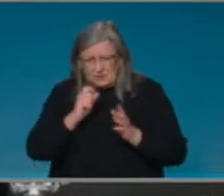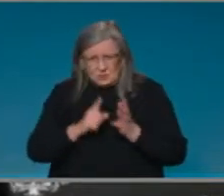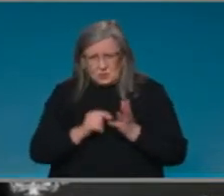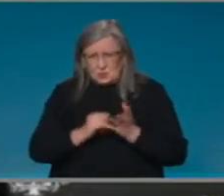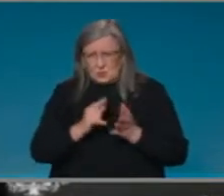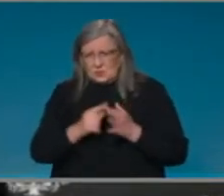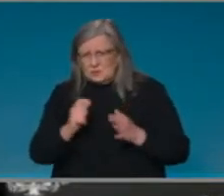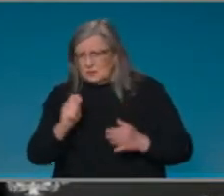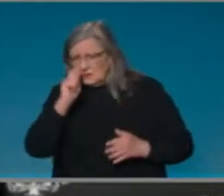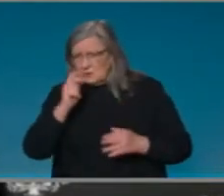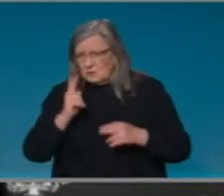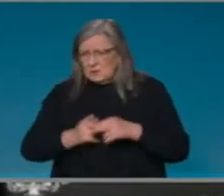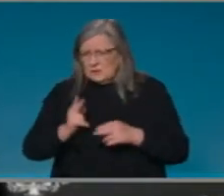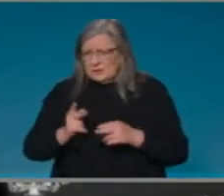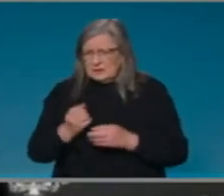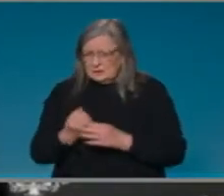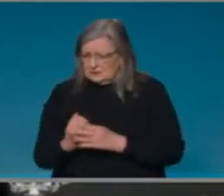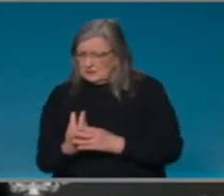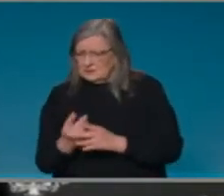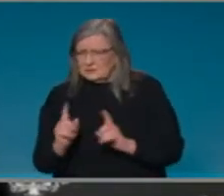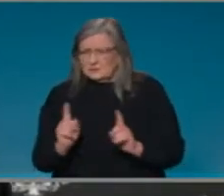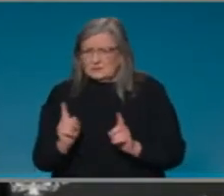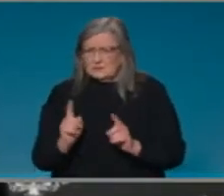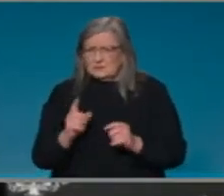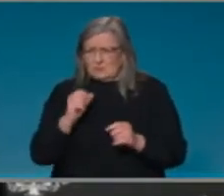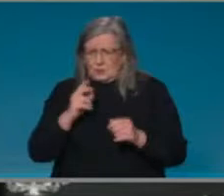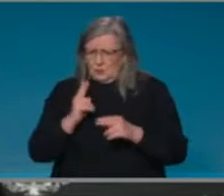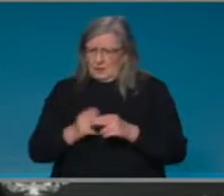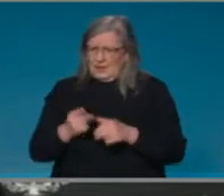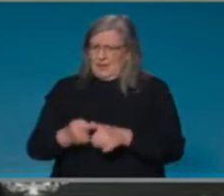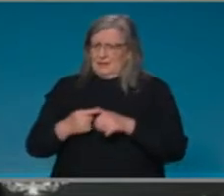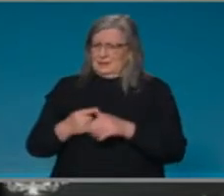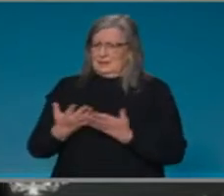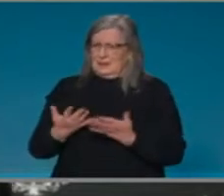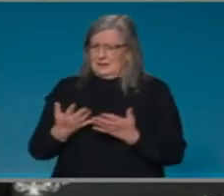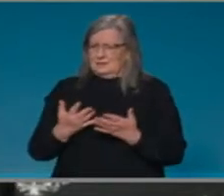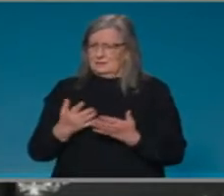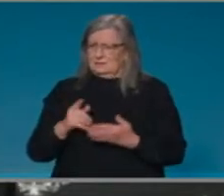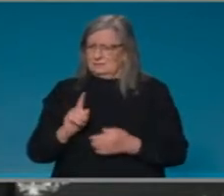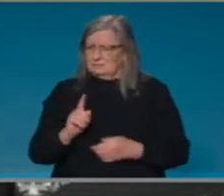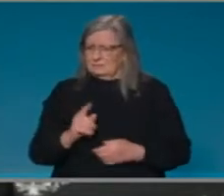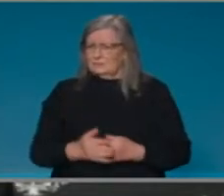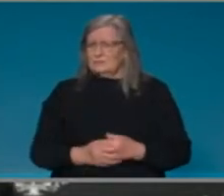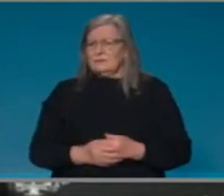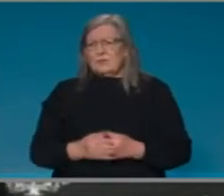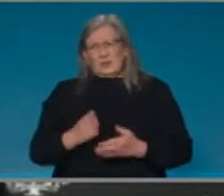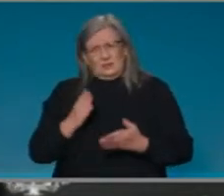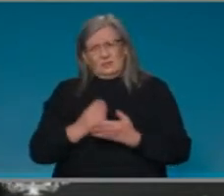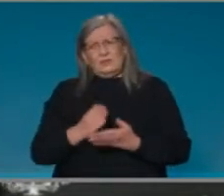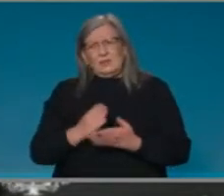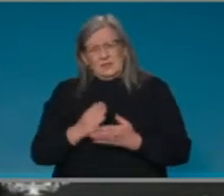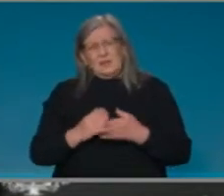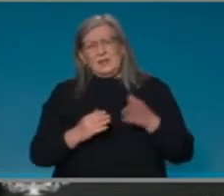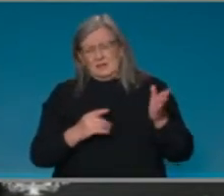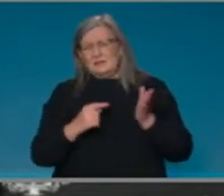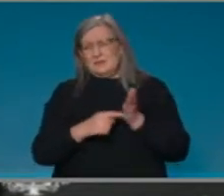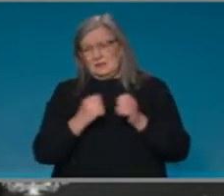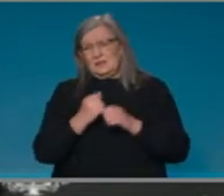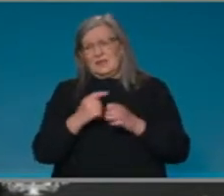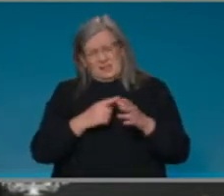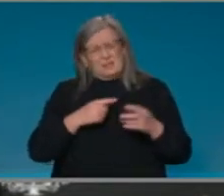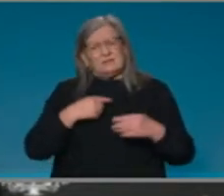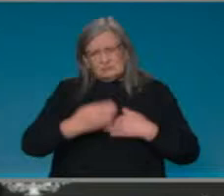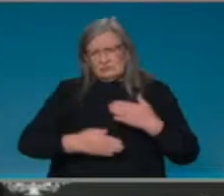and they will be going through that process. They are already assessing and approving